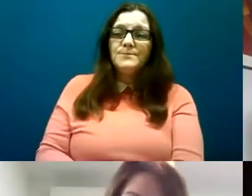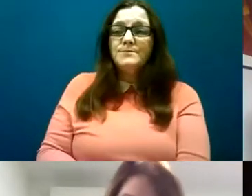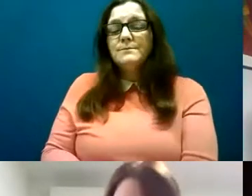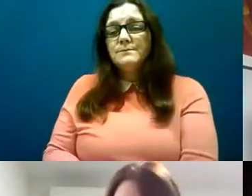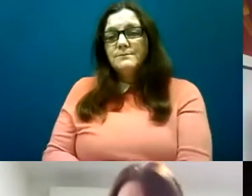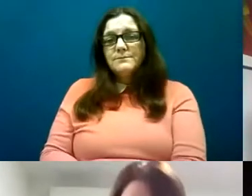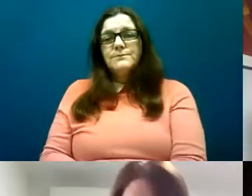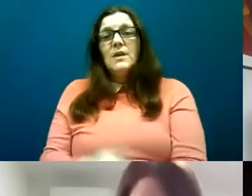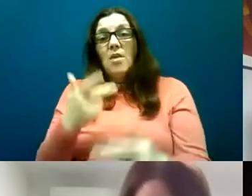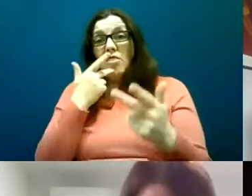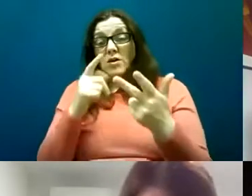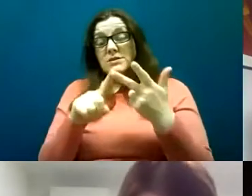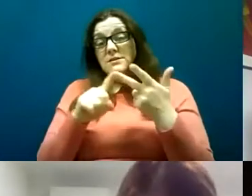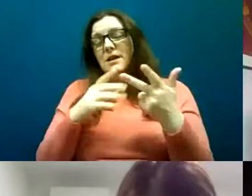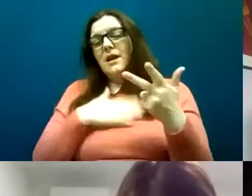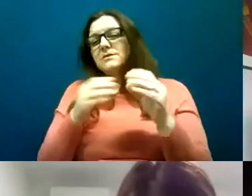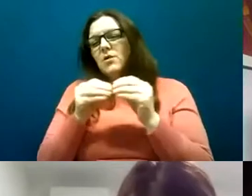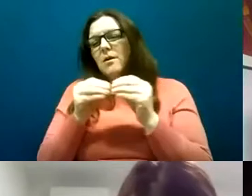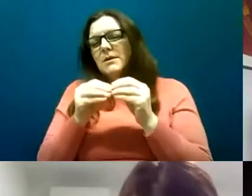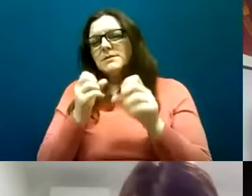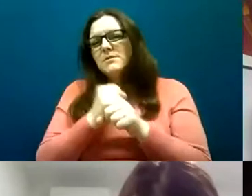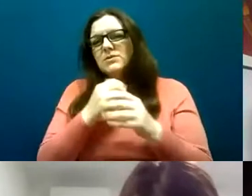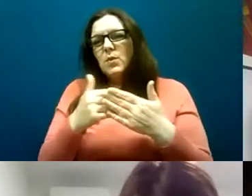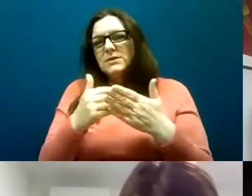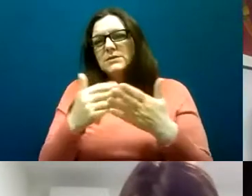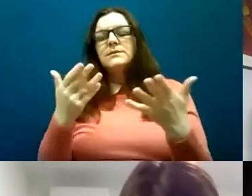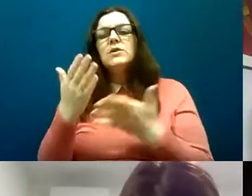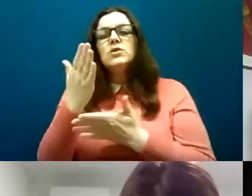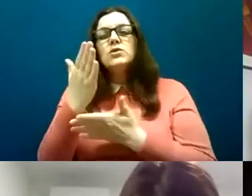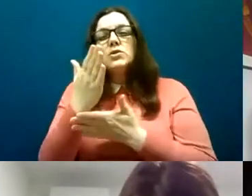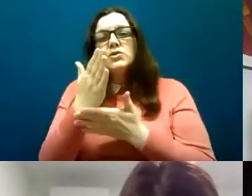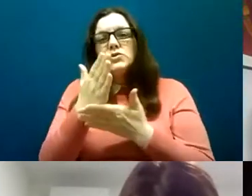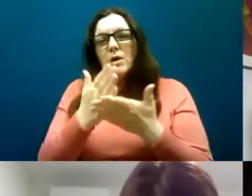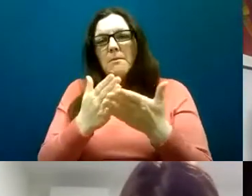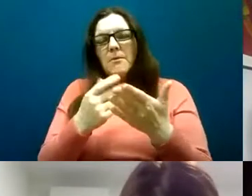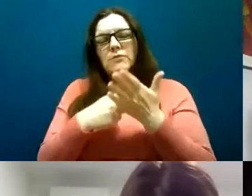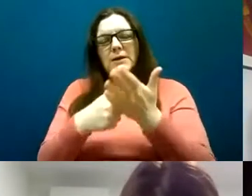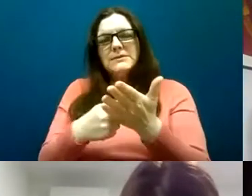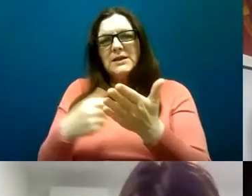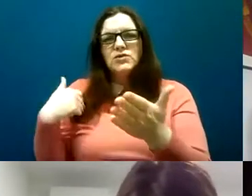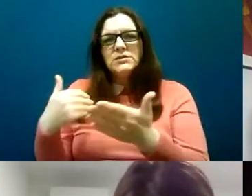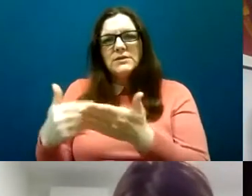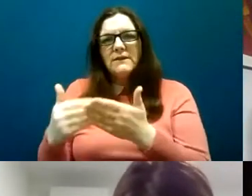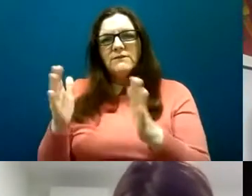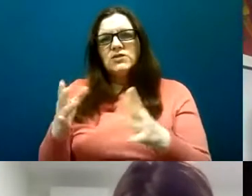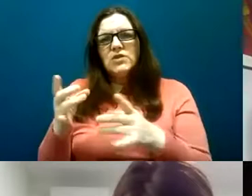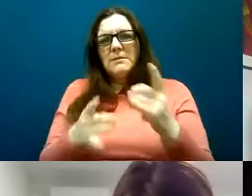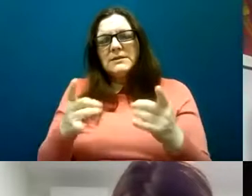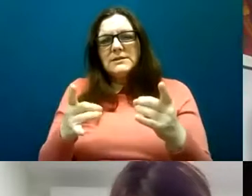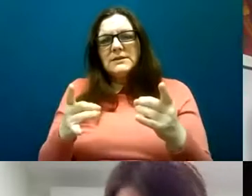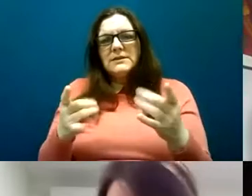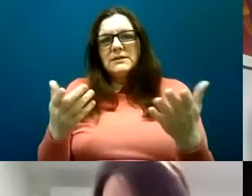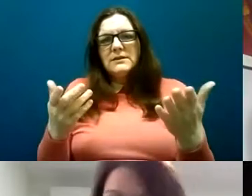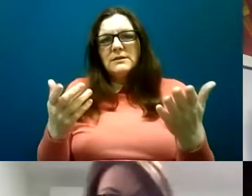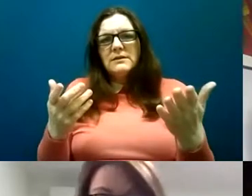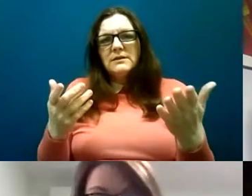I wanted to comment on was that in relation to some aspects of the recommendations that have been made there is work going on so for